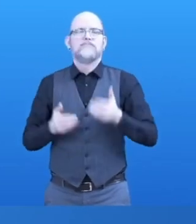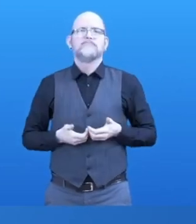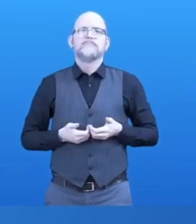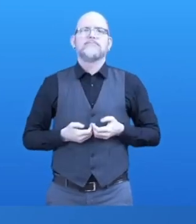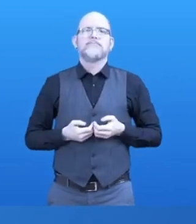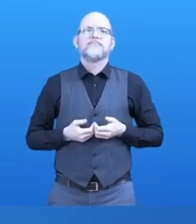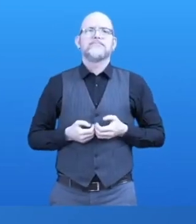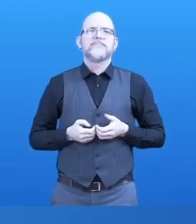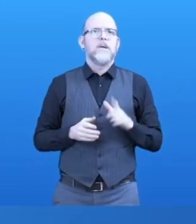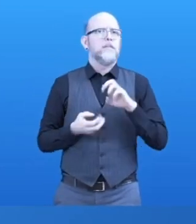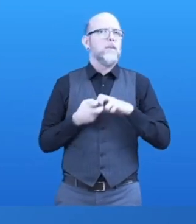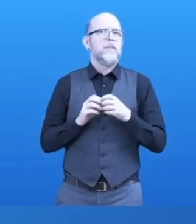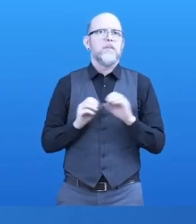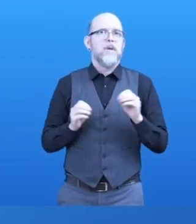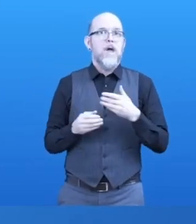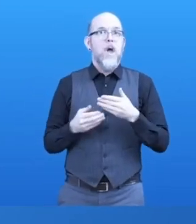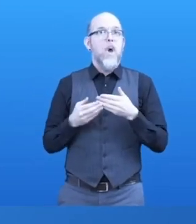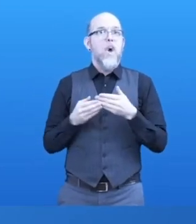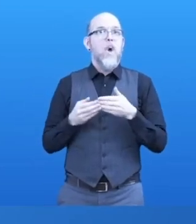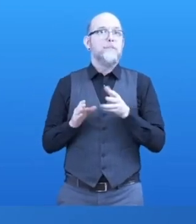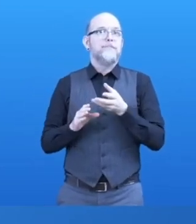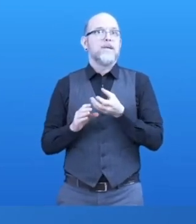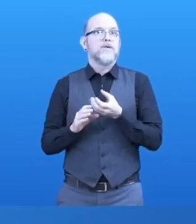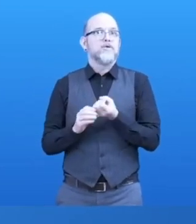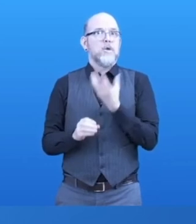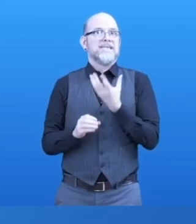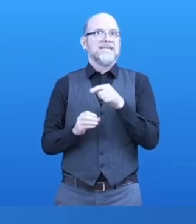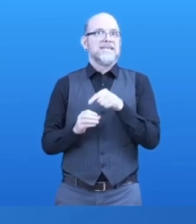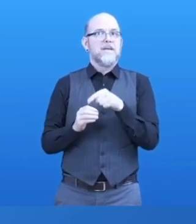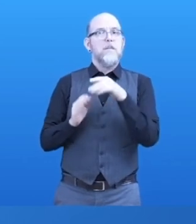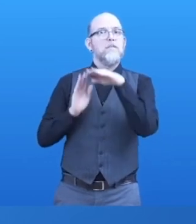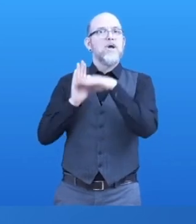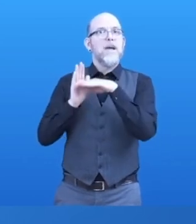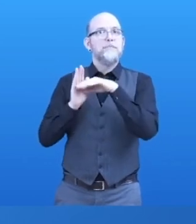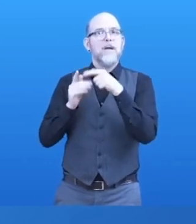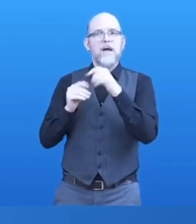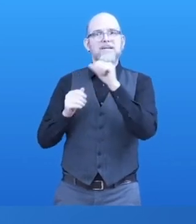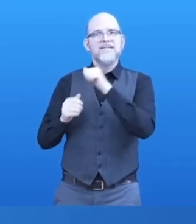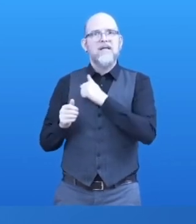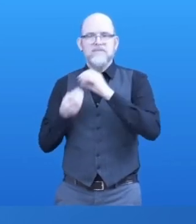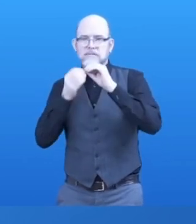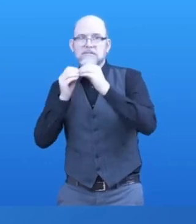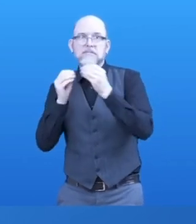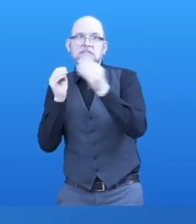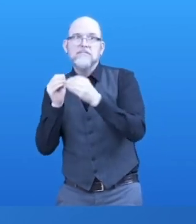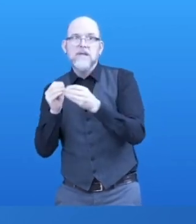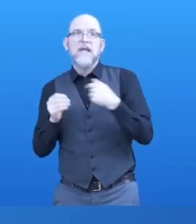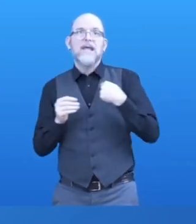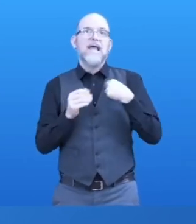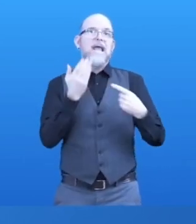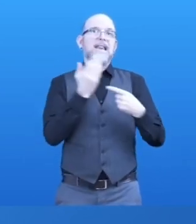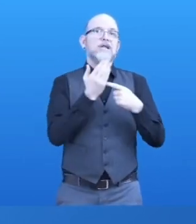made a study at the Technical University Vienna. Blind and visually impaired people type on the smartphone